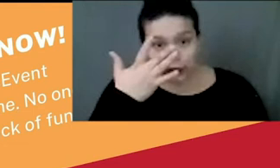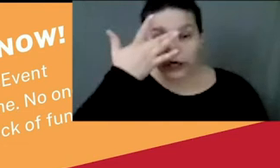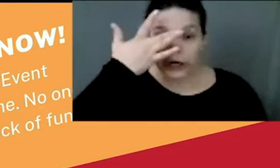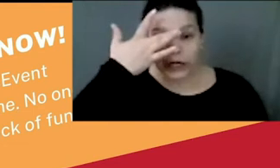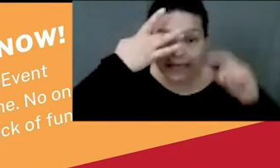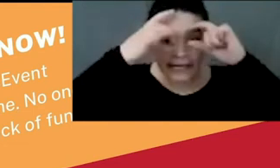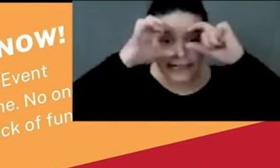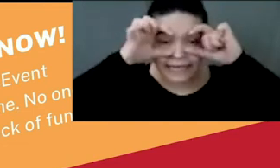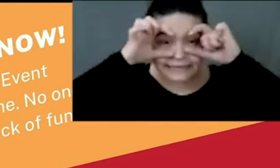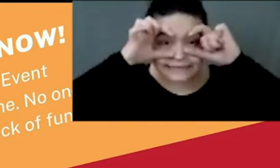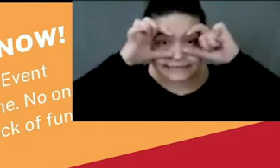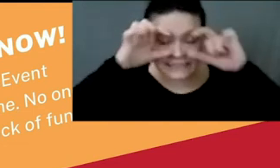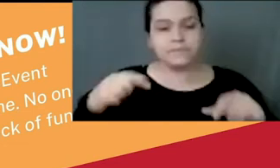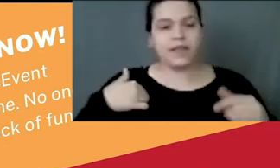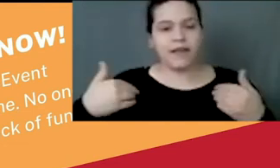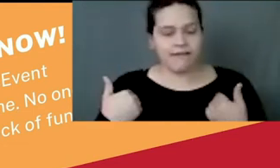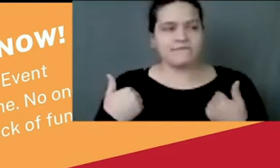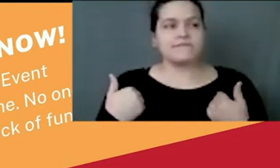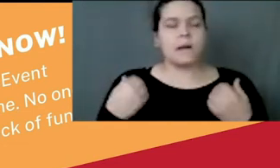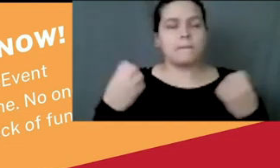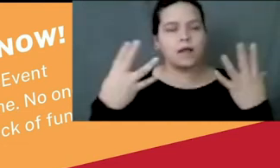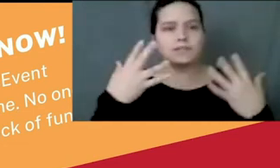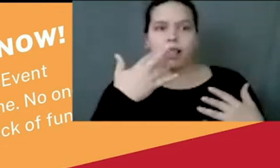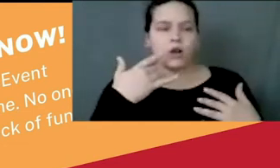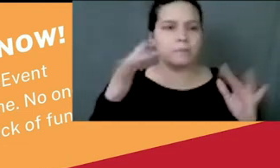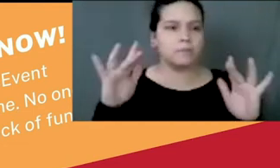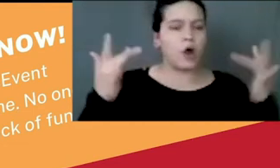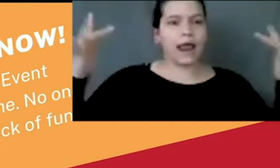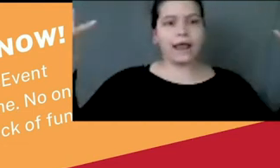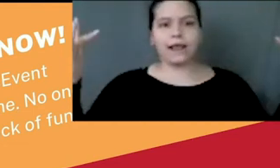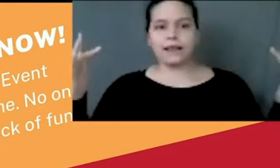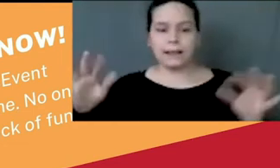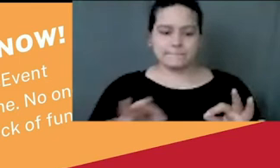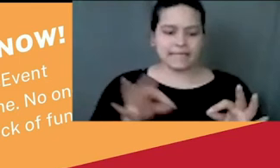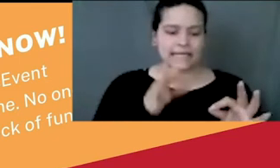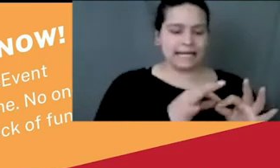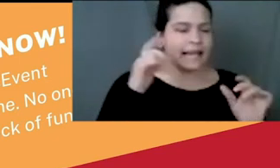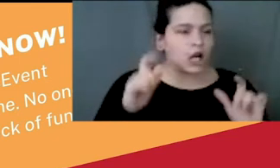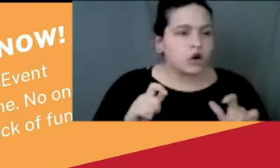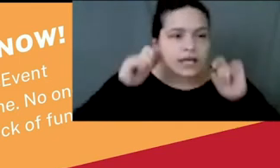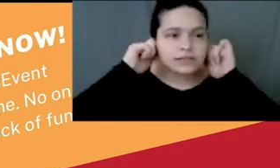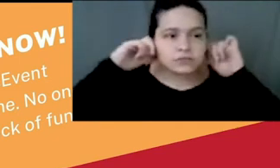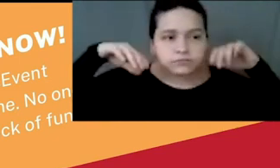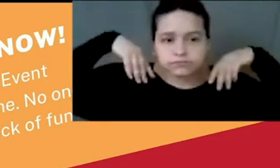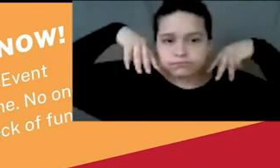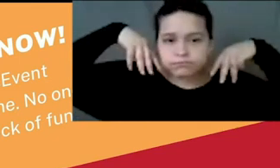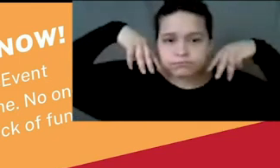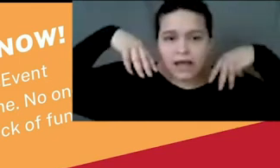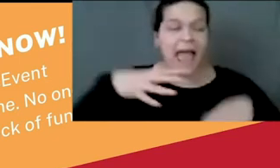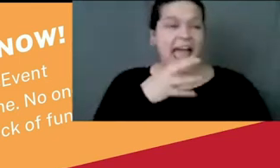have on multicolored, bright, beaded earrings, and a blue shirt,